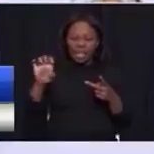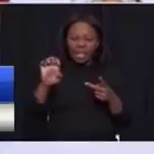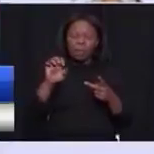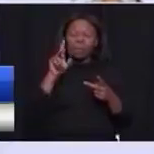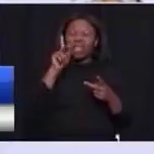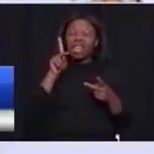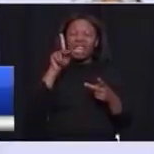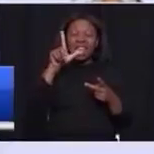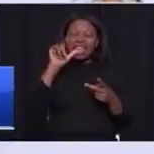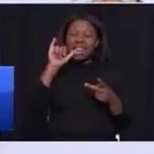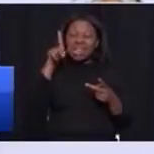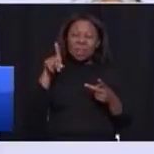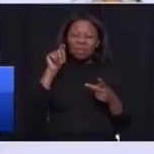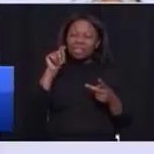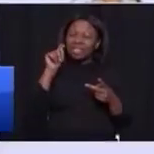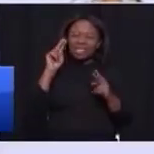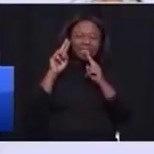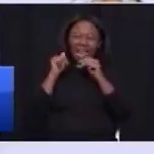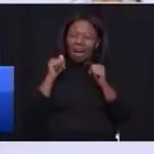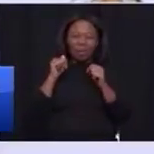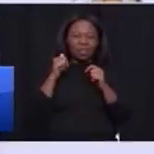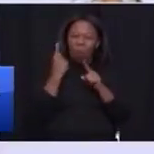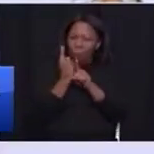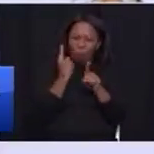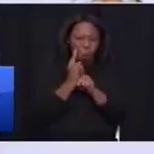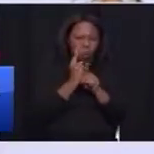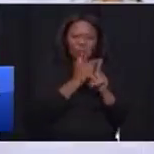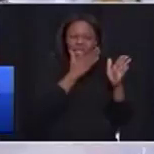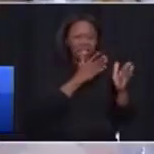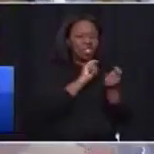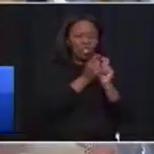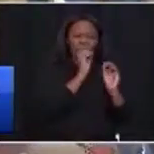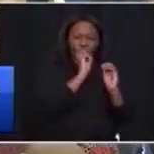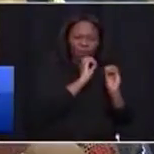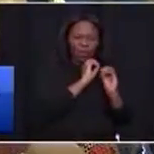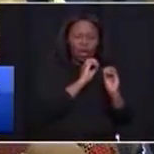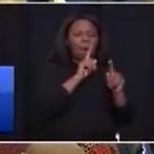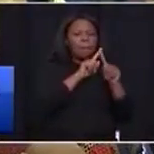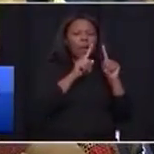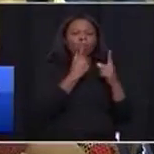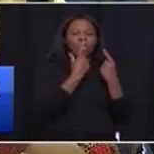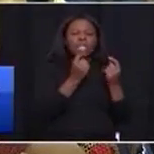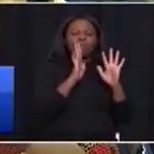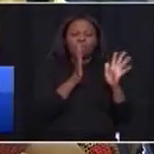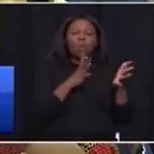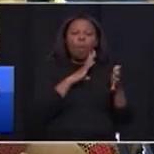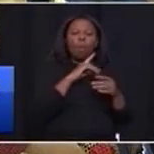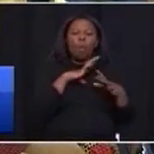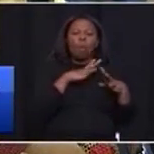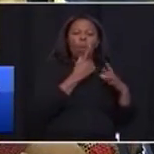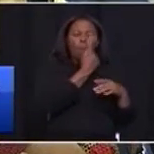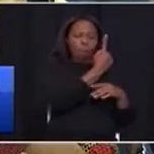Clip Town has always been in each of those speeches. But we did only one industrial area. We didn't do the